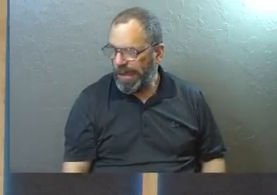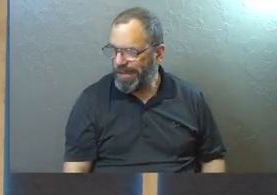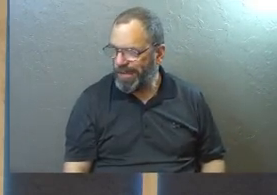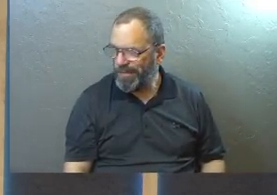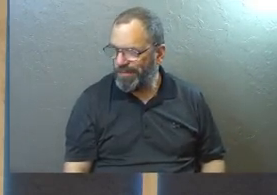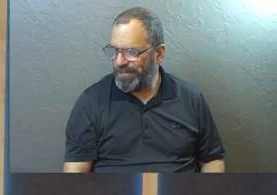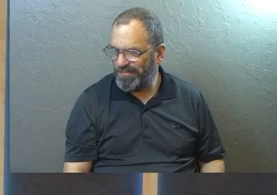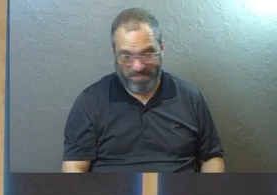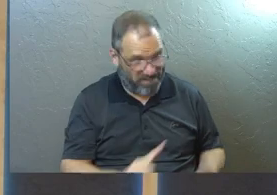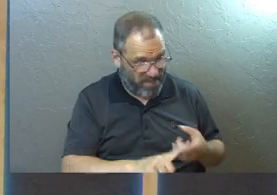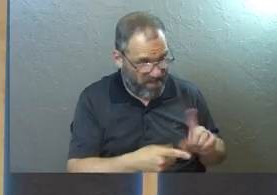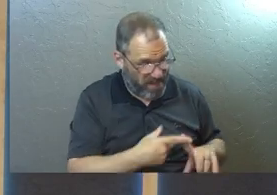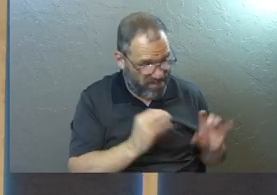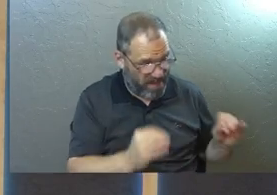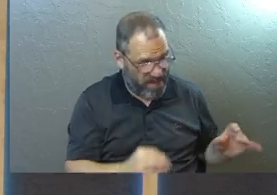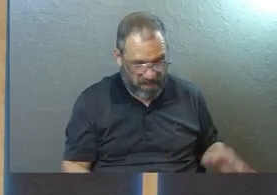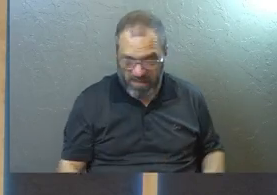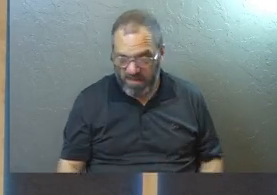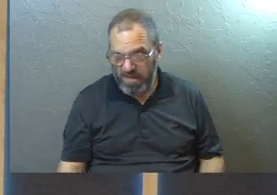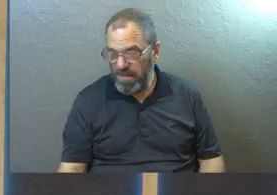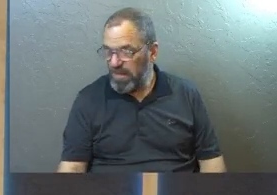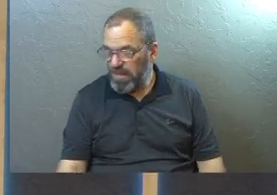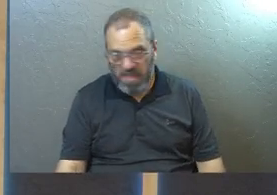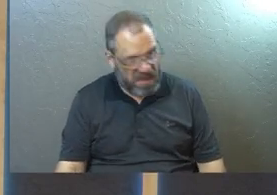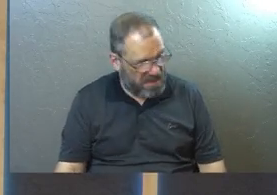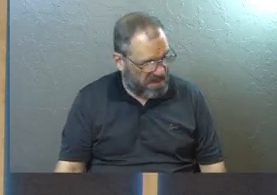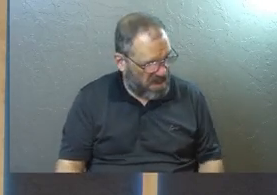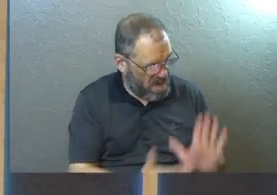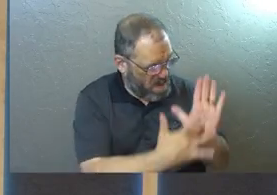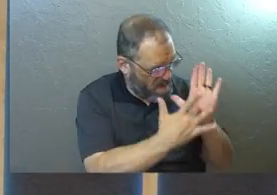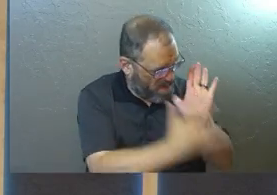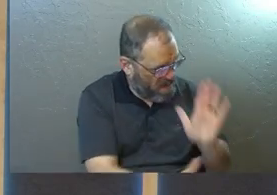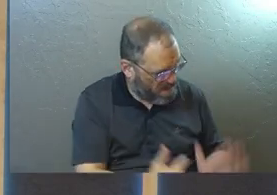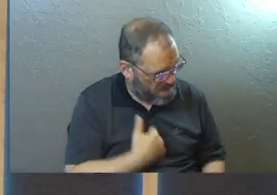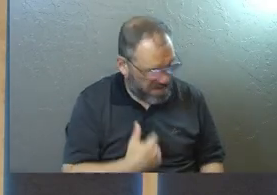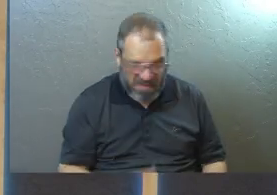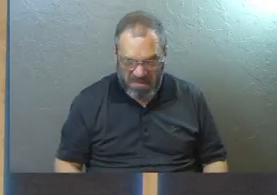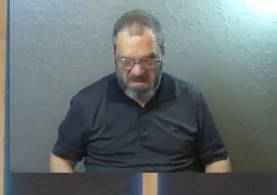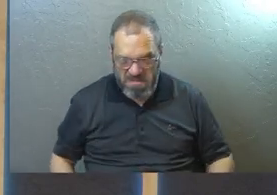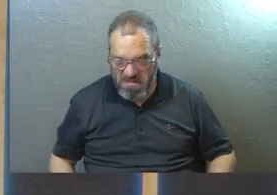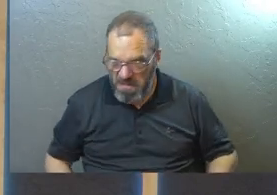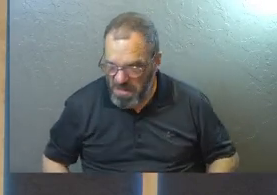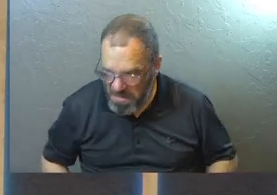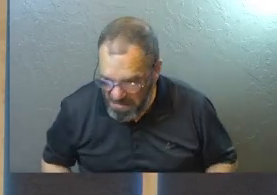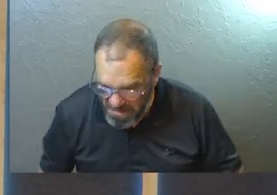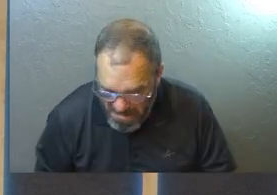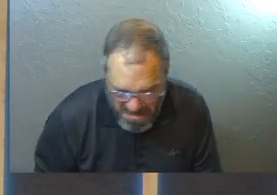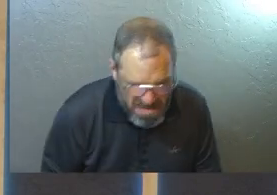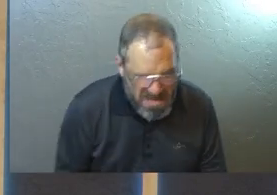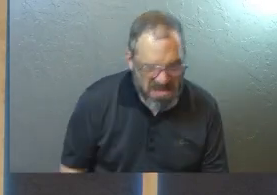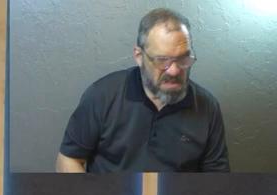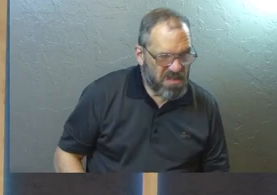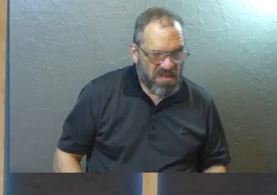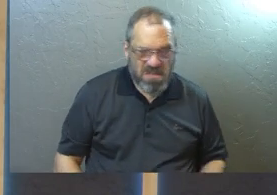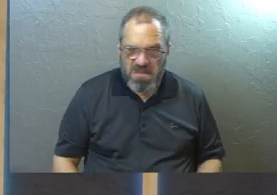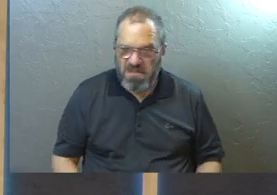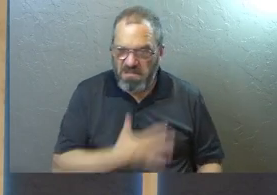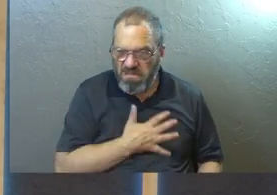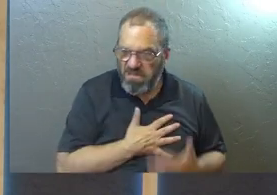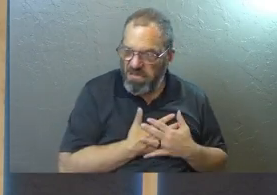Didn't act like a friend. Act like he had been using me all along. And it cut me.